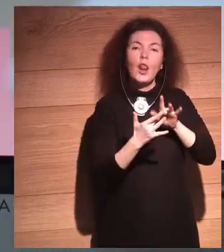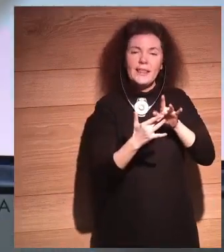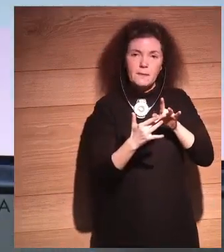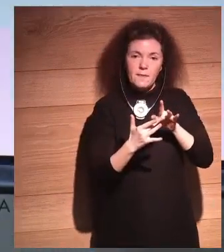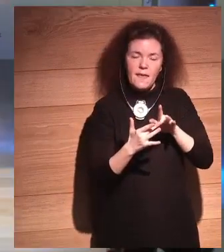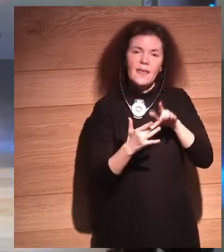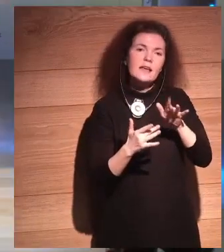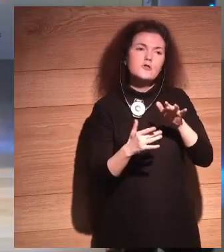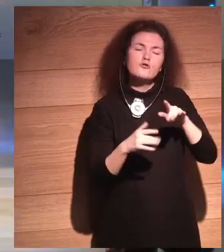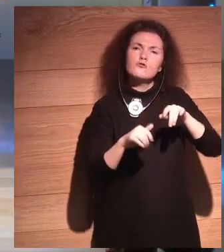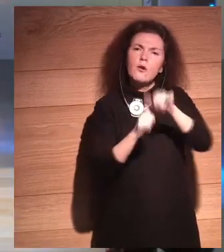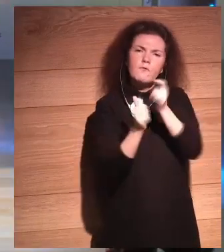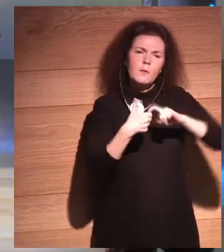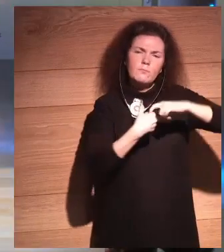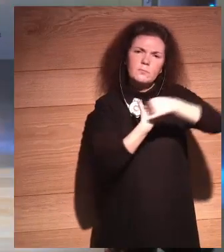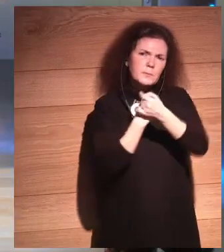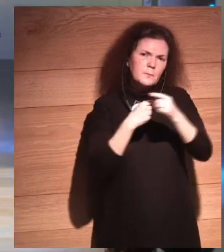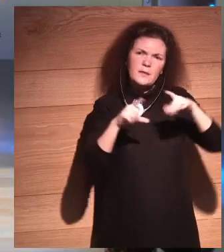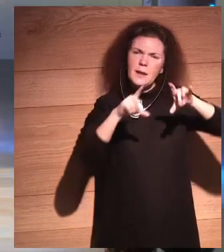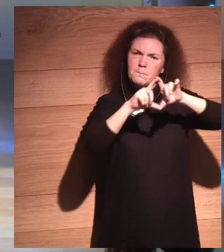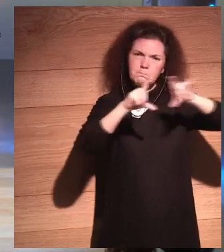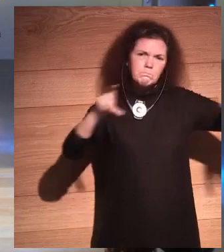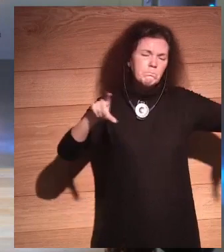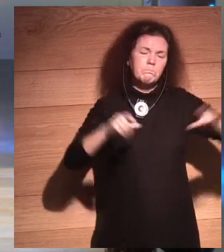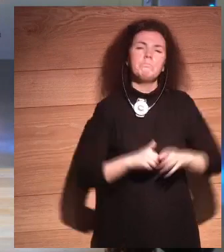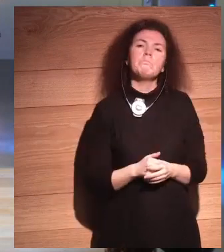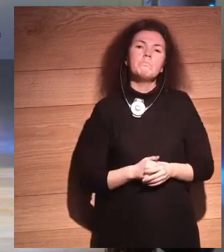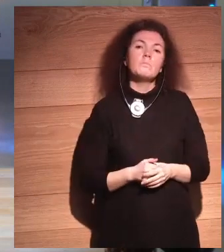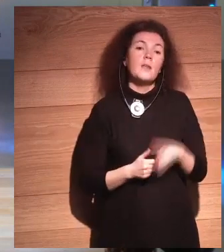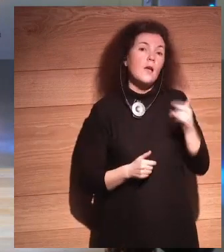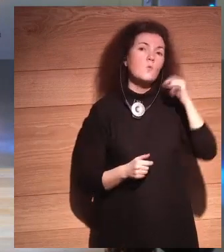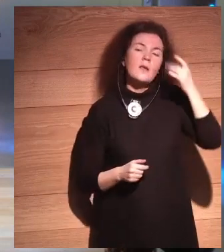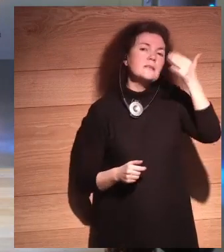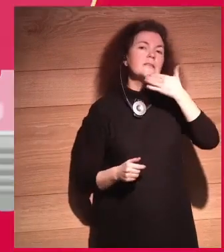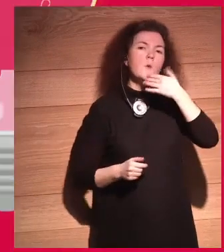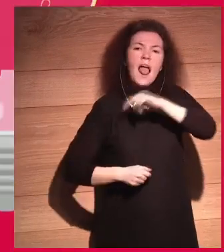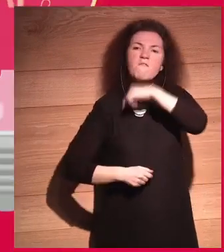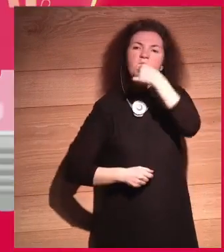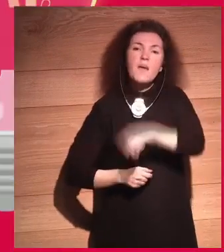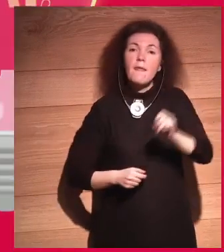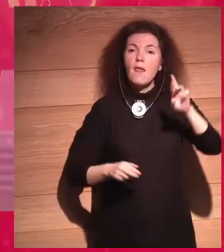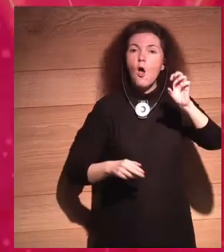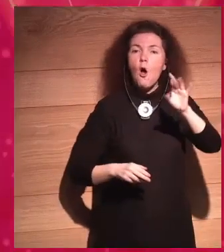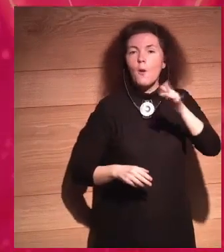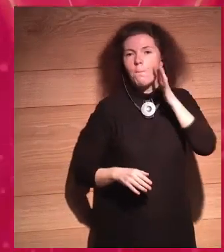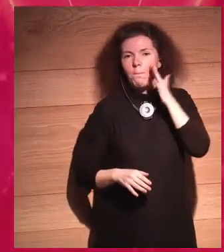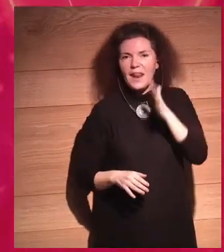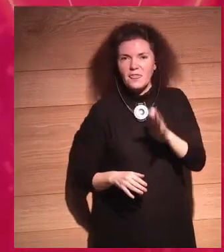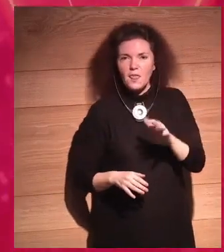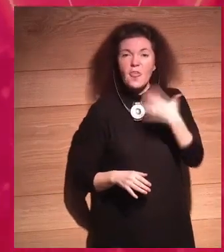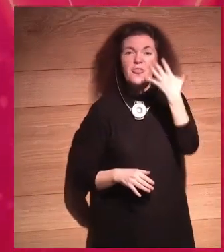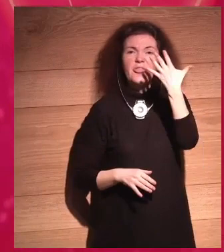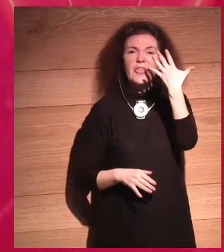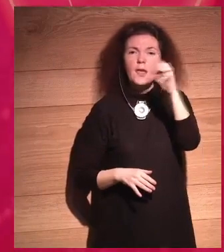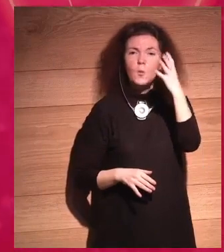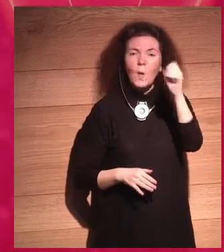We're talking about a $50 trillion gold rush here. I mean, every single company in the world wants to be part of this. I mean, look at who's